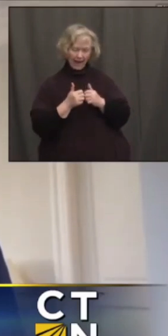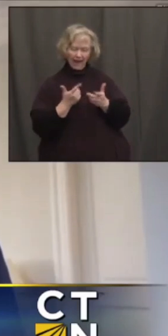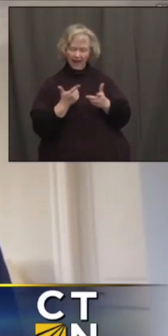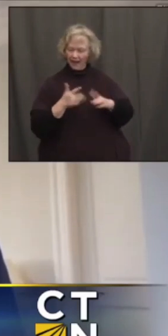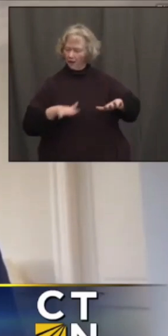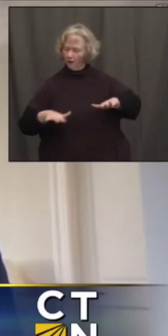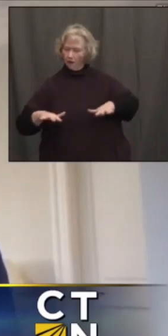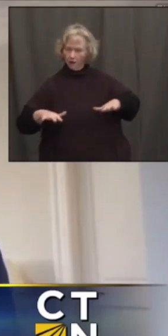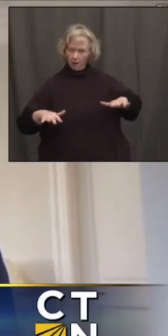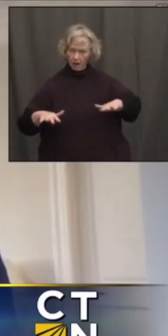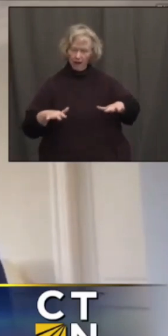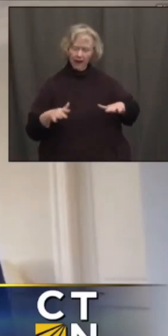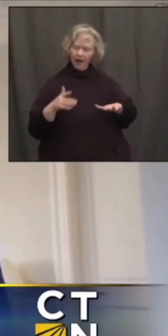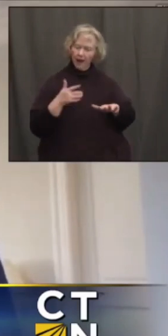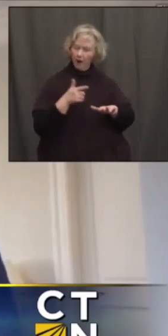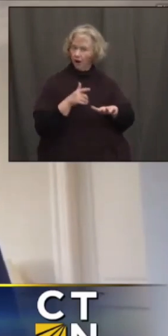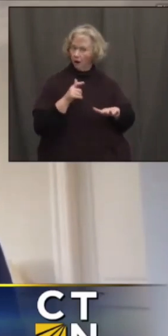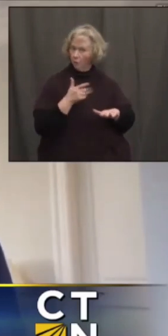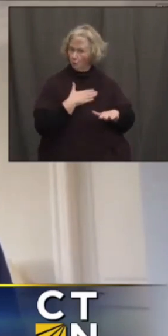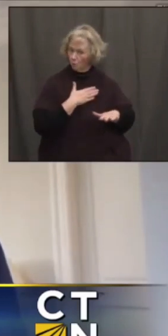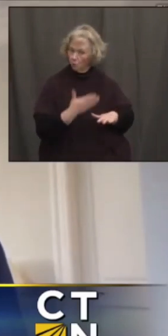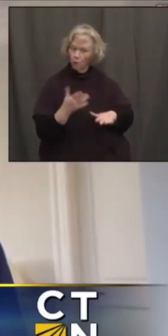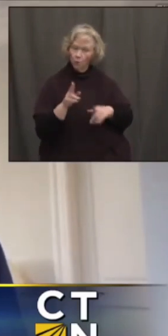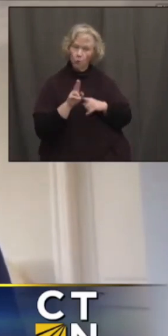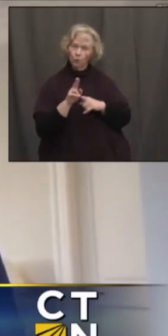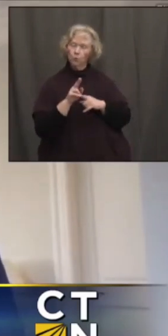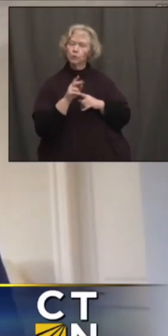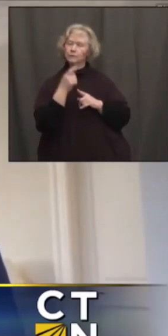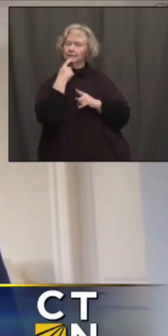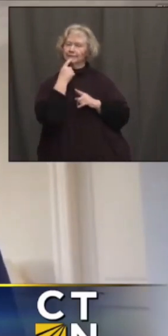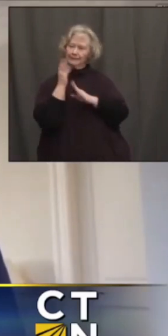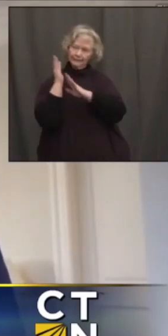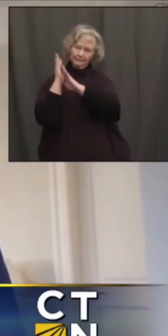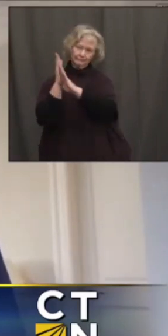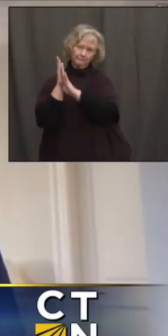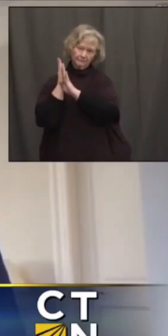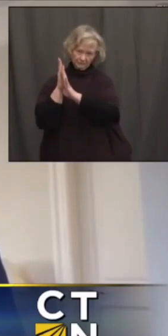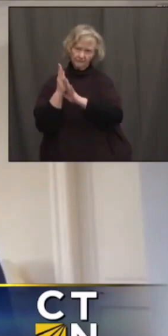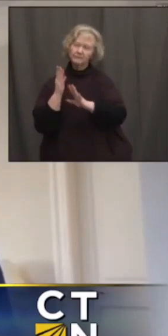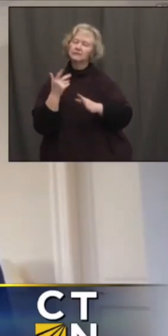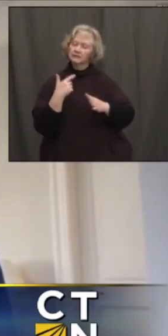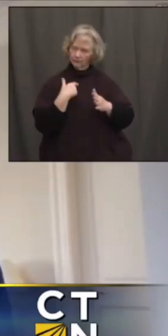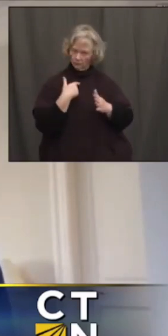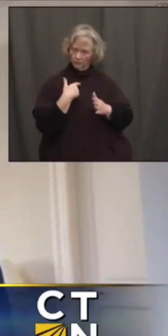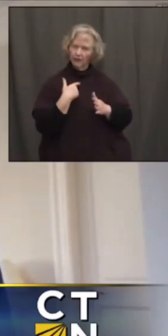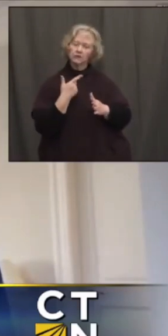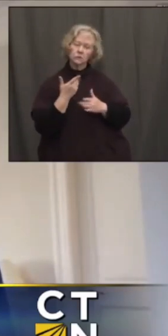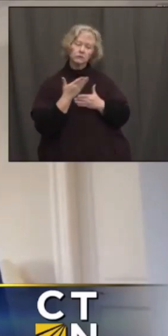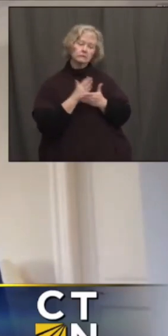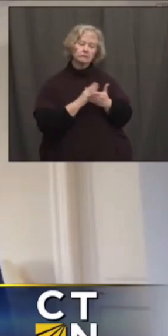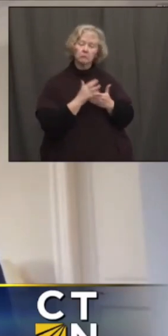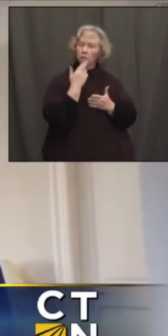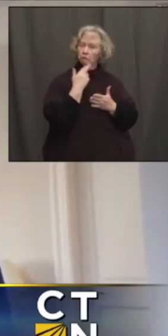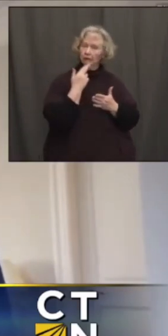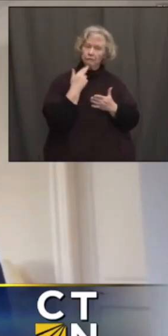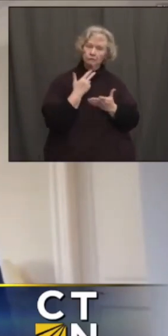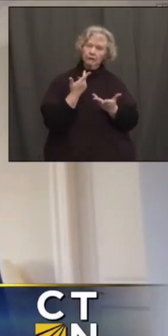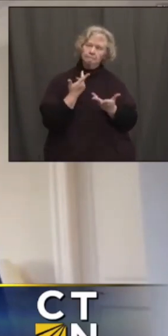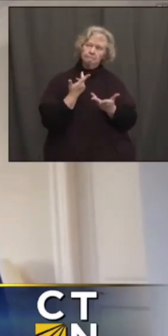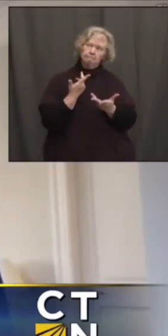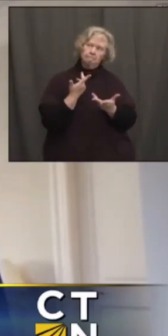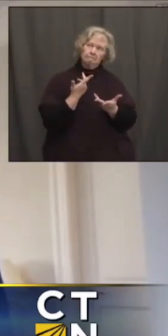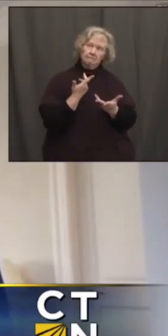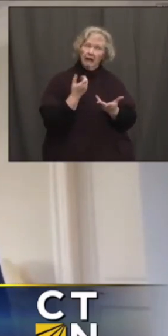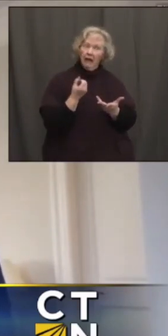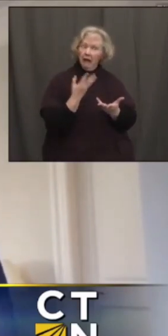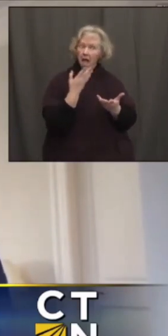footprint and their ability or willingness to use the plexiglass, the dividers that we also allow. So, again, for certain restaurants, and I can't give a definitive number,